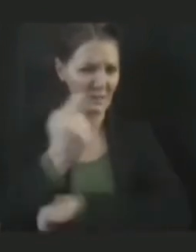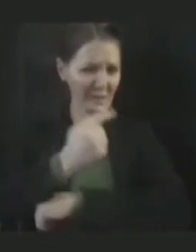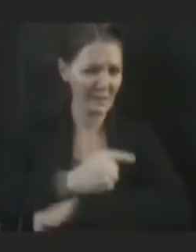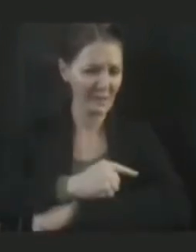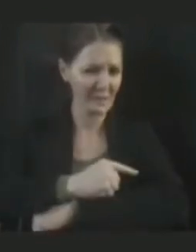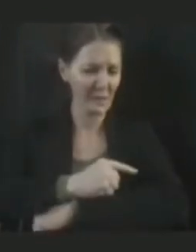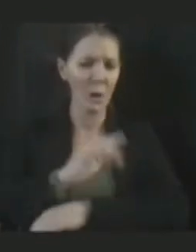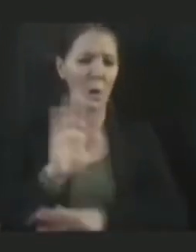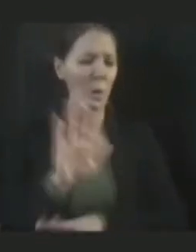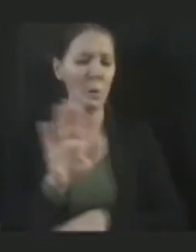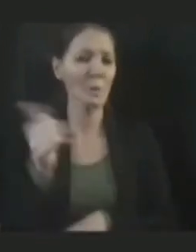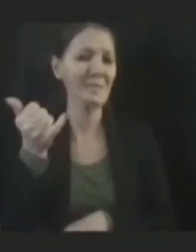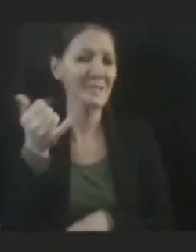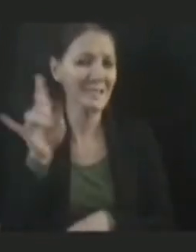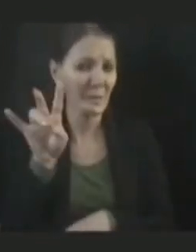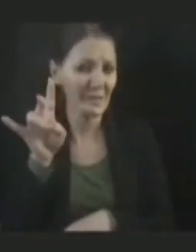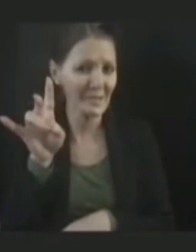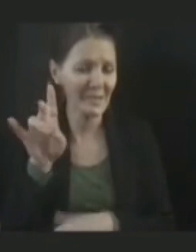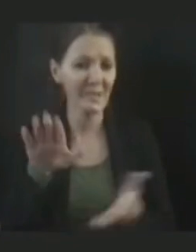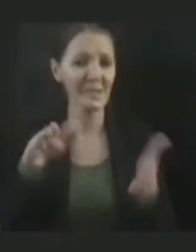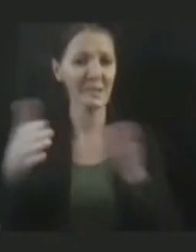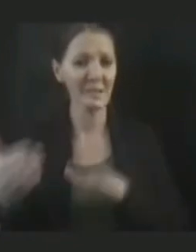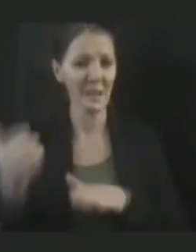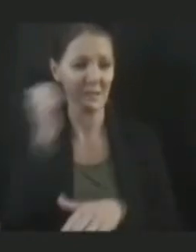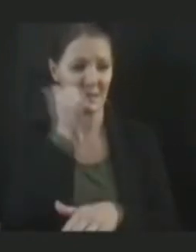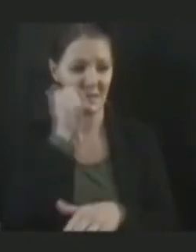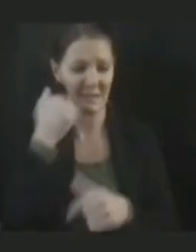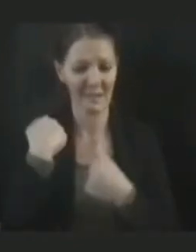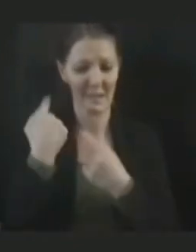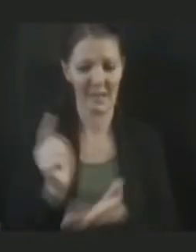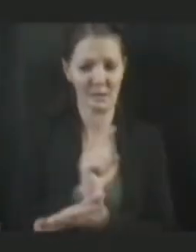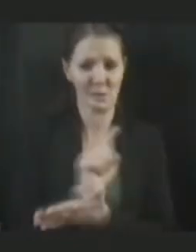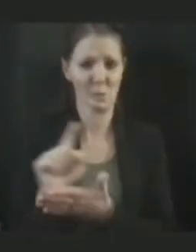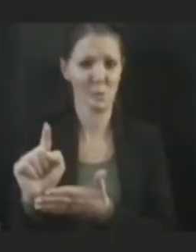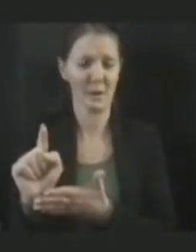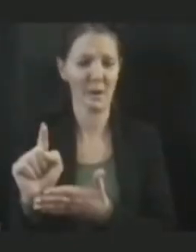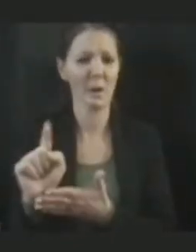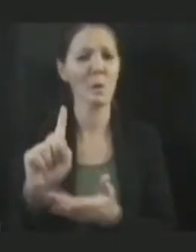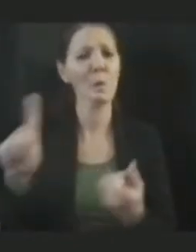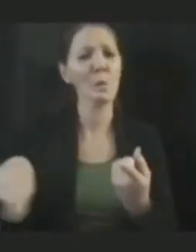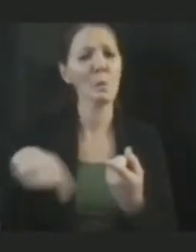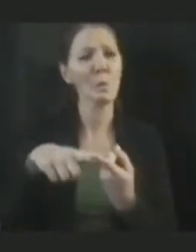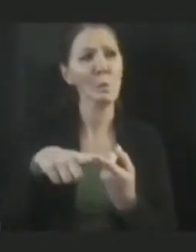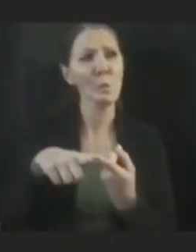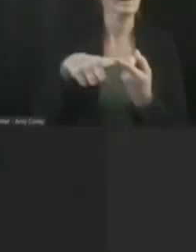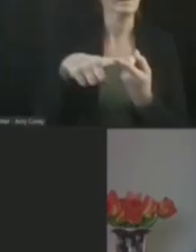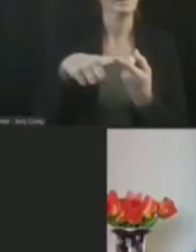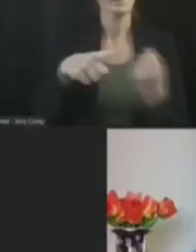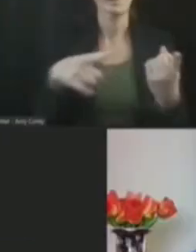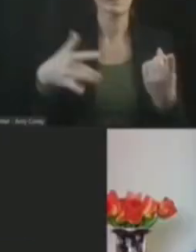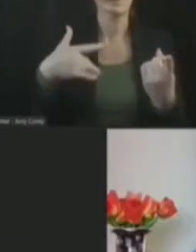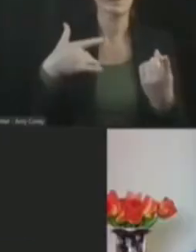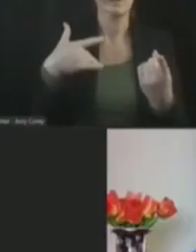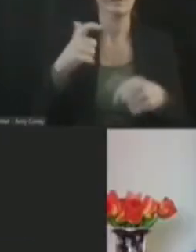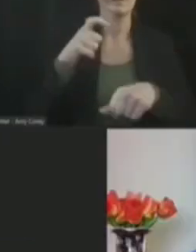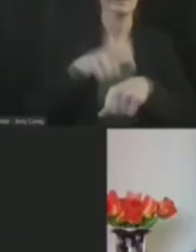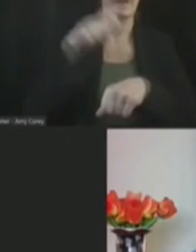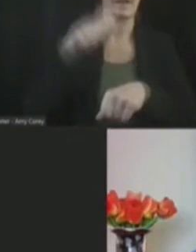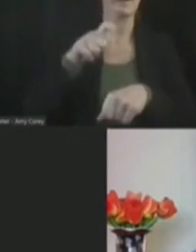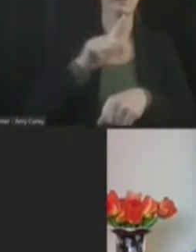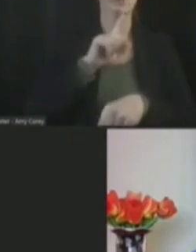Oh, no, 17 deaths a day over the last week. When do you start really worrying about a